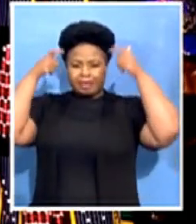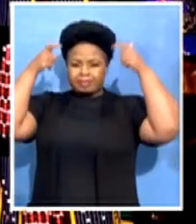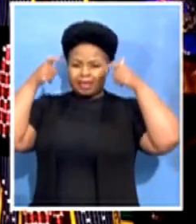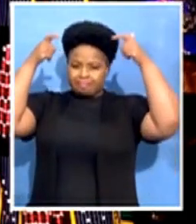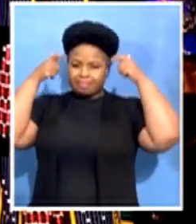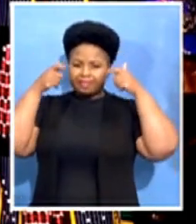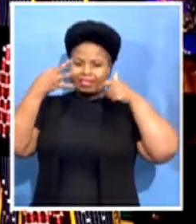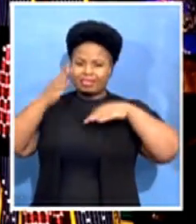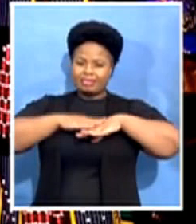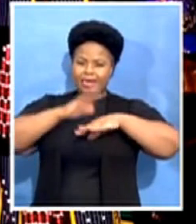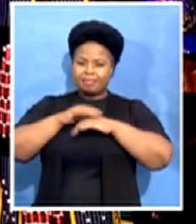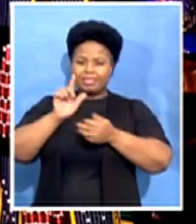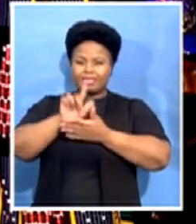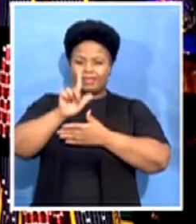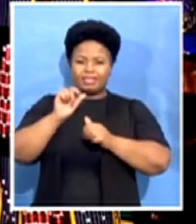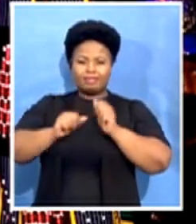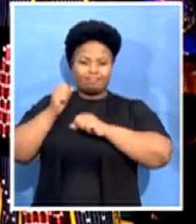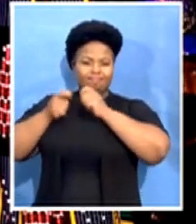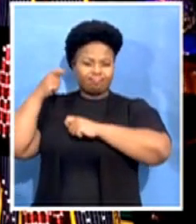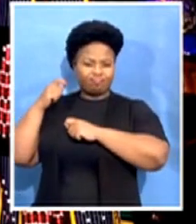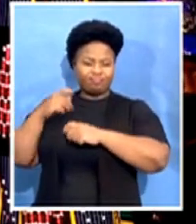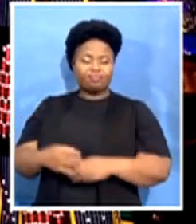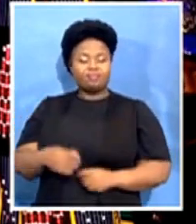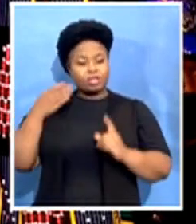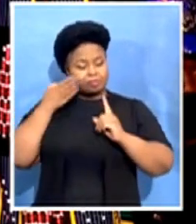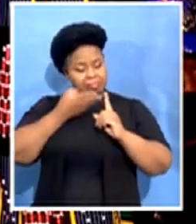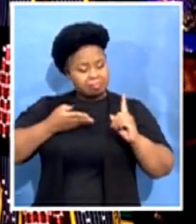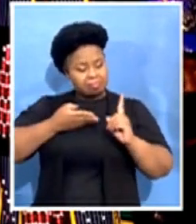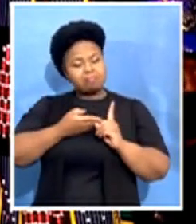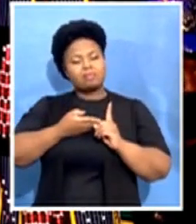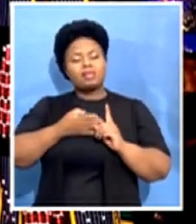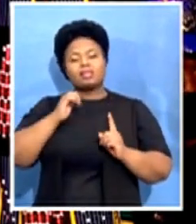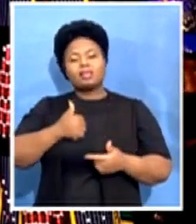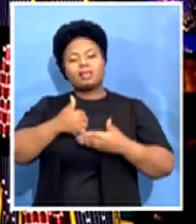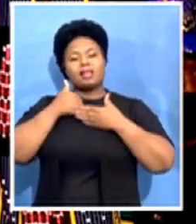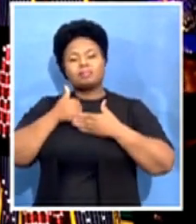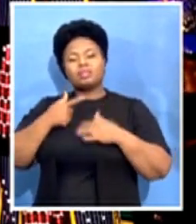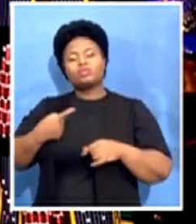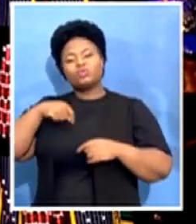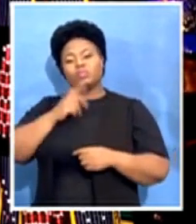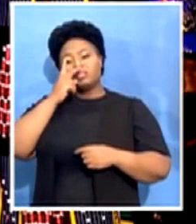Through her, we have seen Queen Mochachi, the reigned queen.